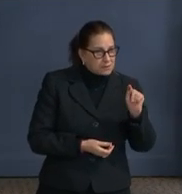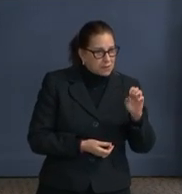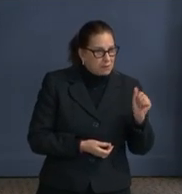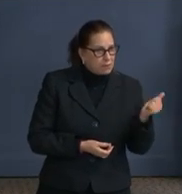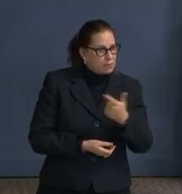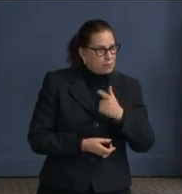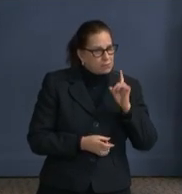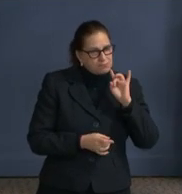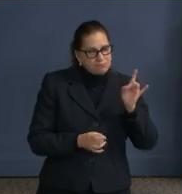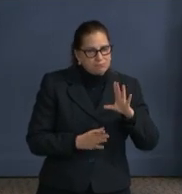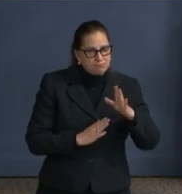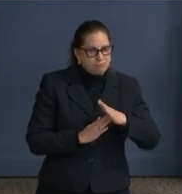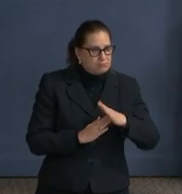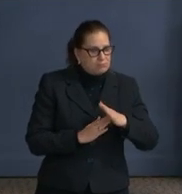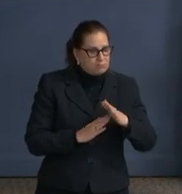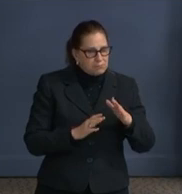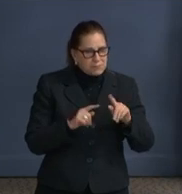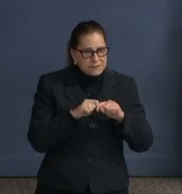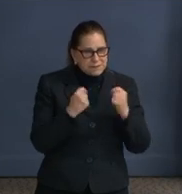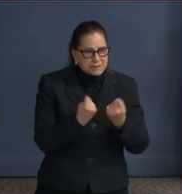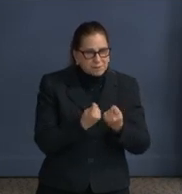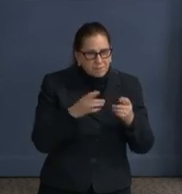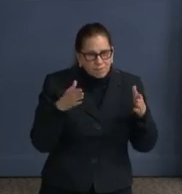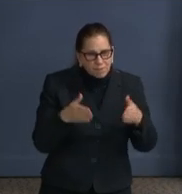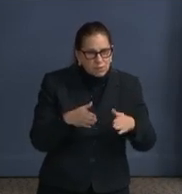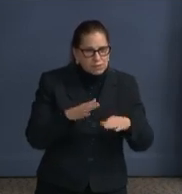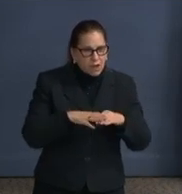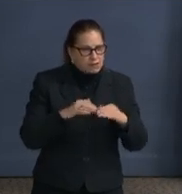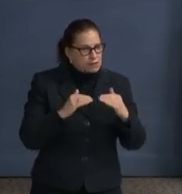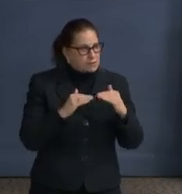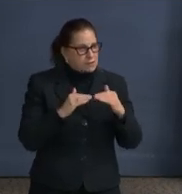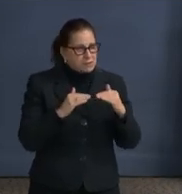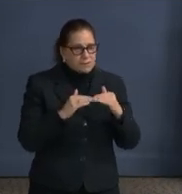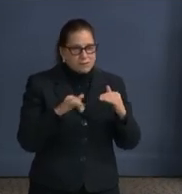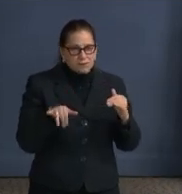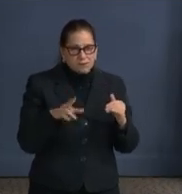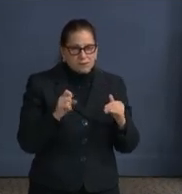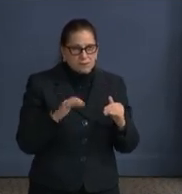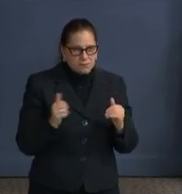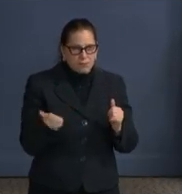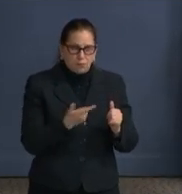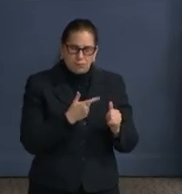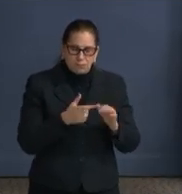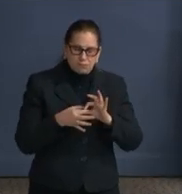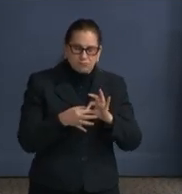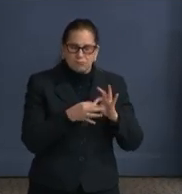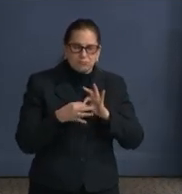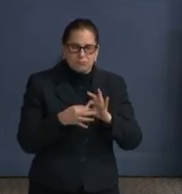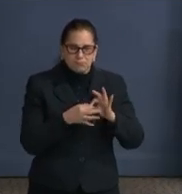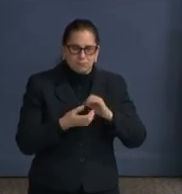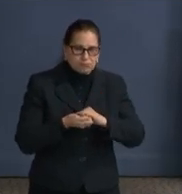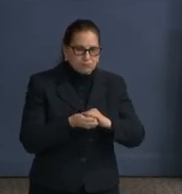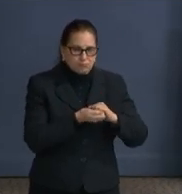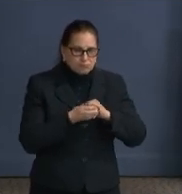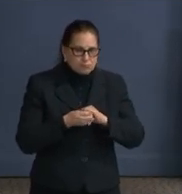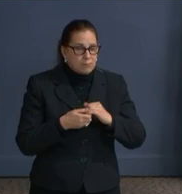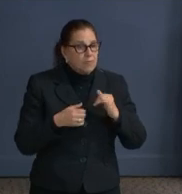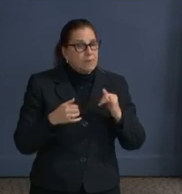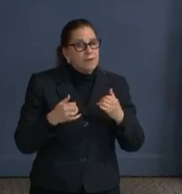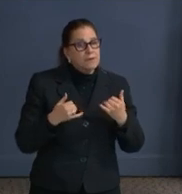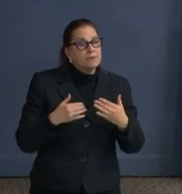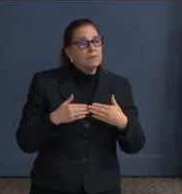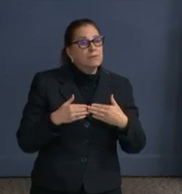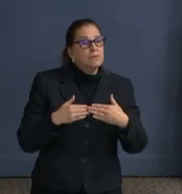we need to take a look at those things that have started to be put in place around that and where we need to go for that, so that we're